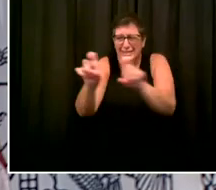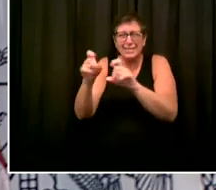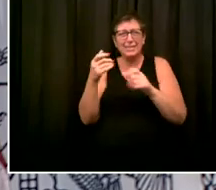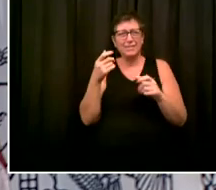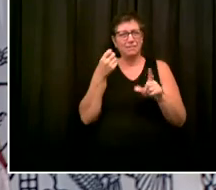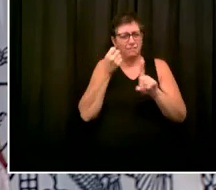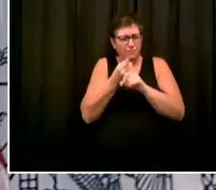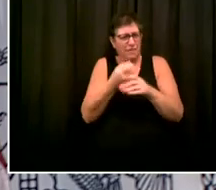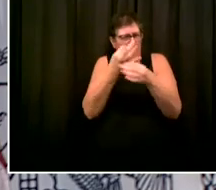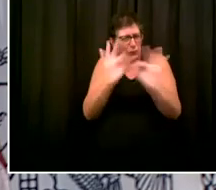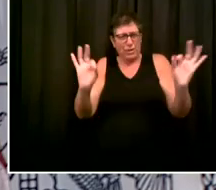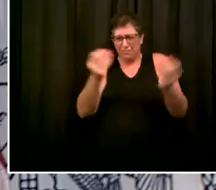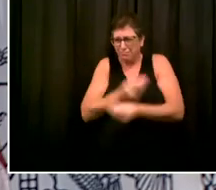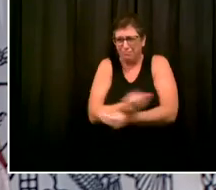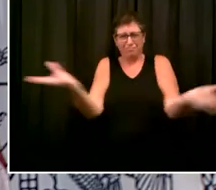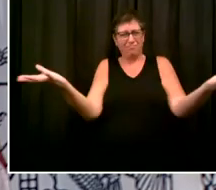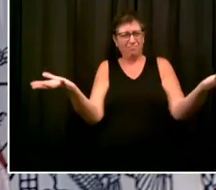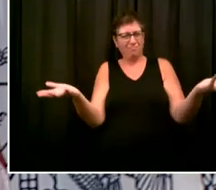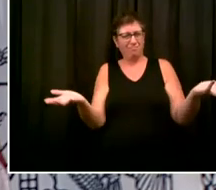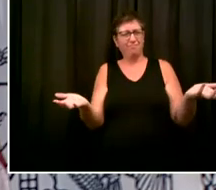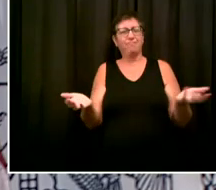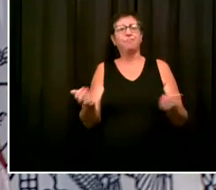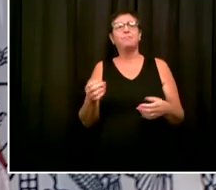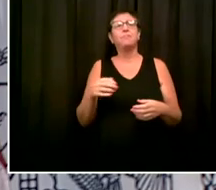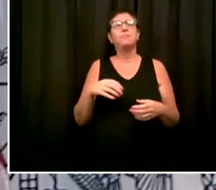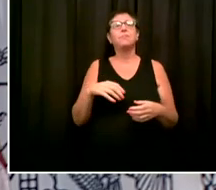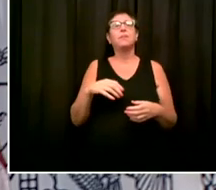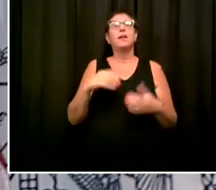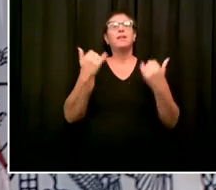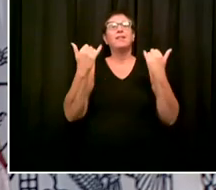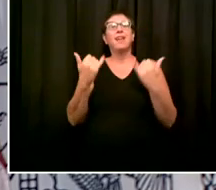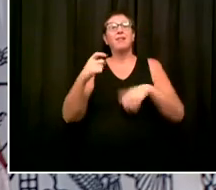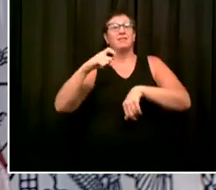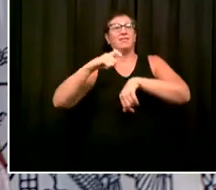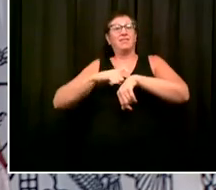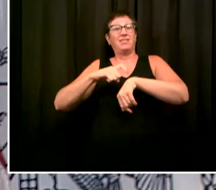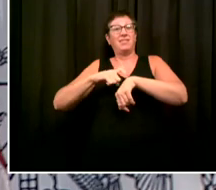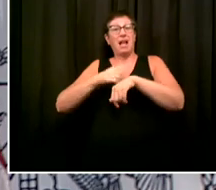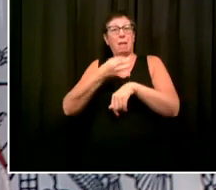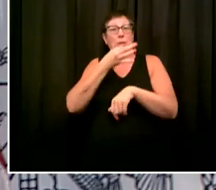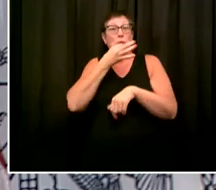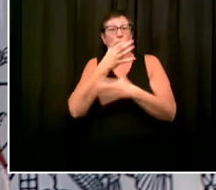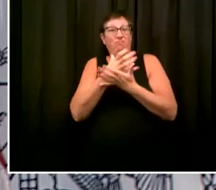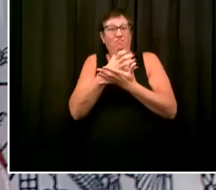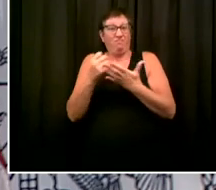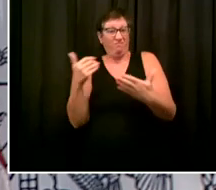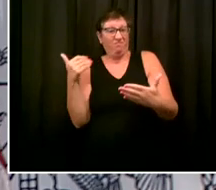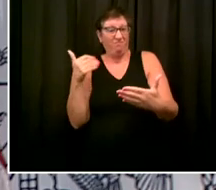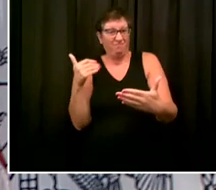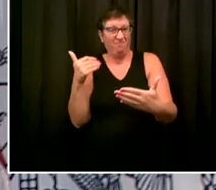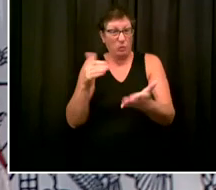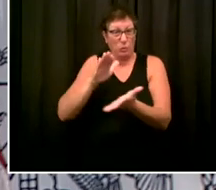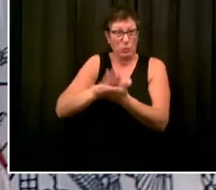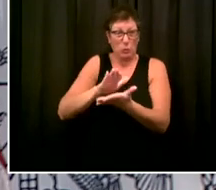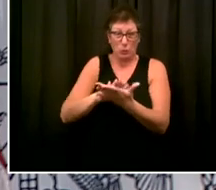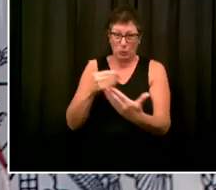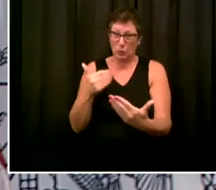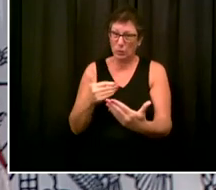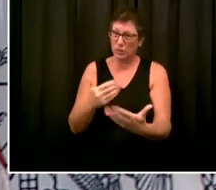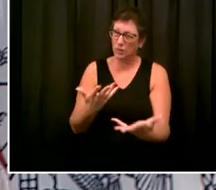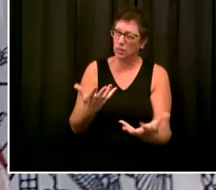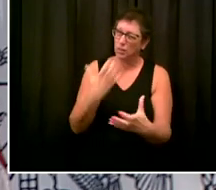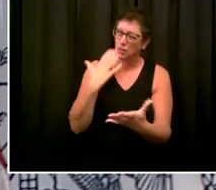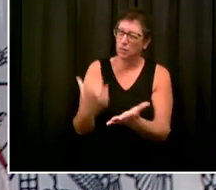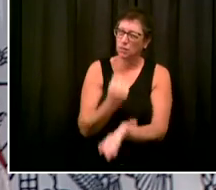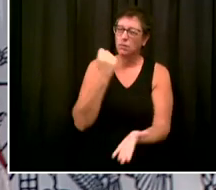pertinent to the opening of school, where in the lead up to school, we want the maximum number of educators and staff to get